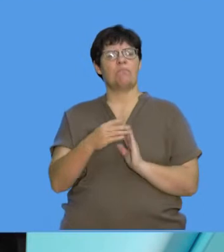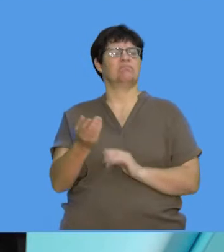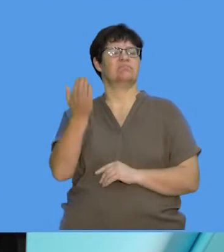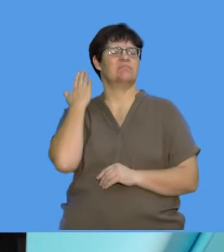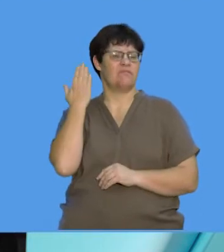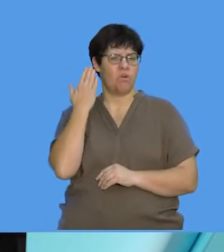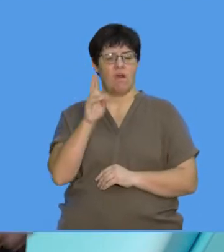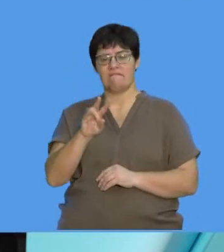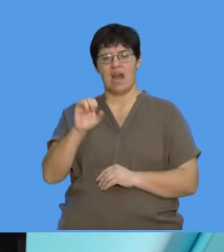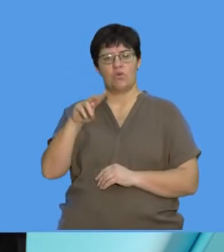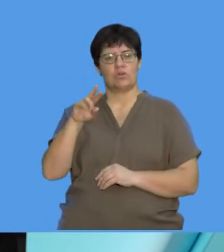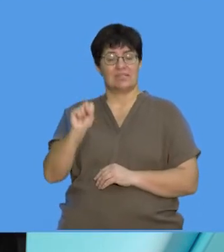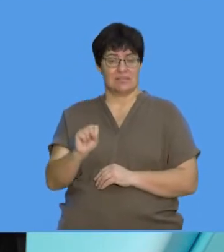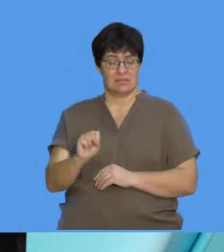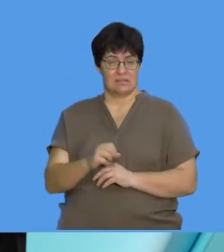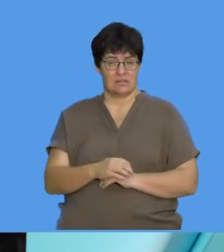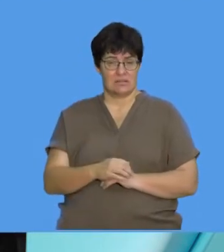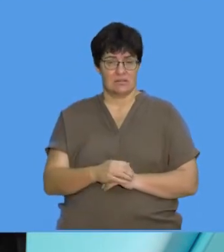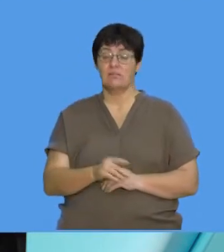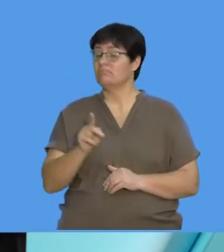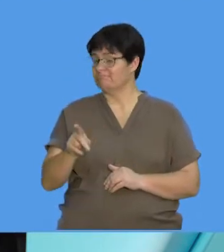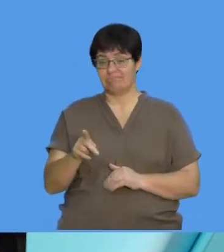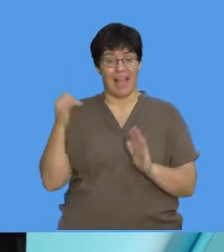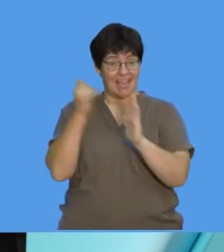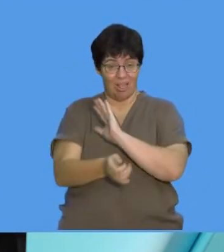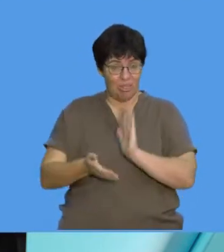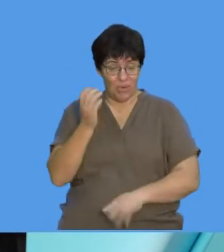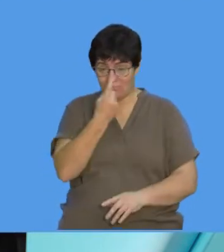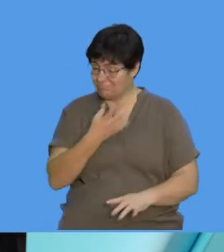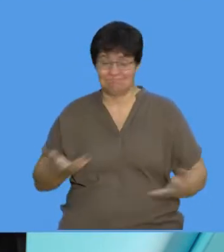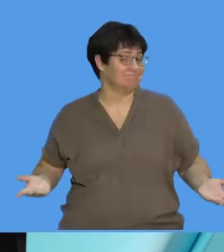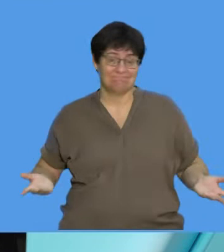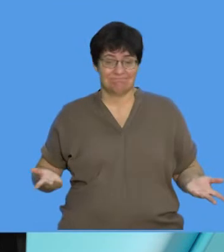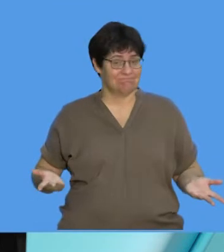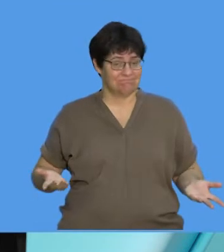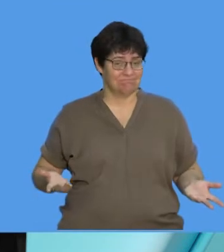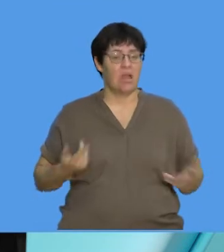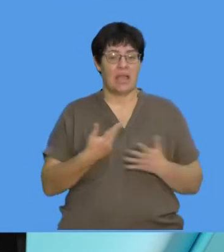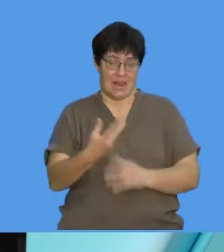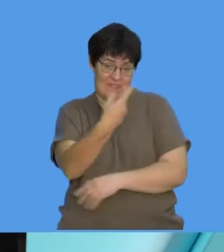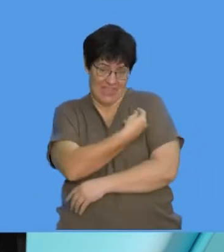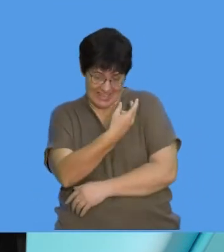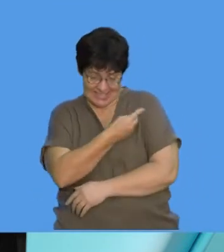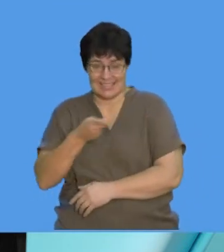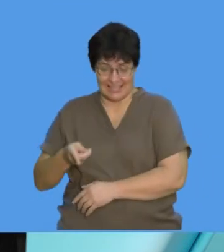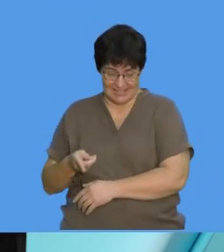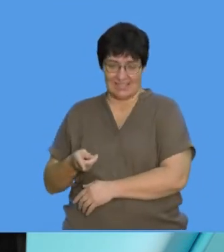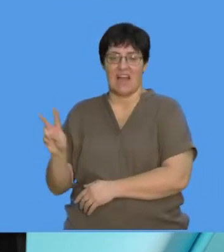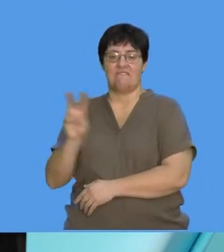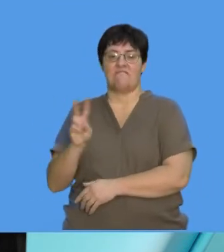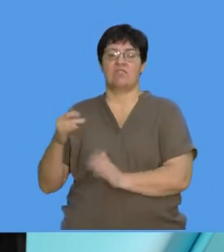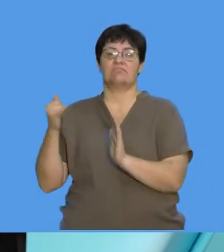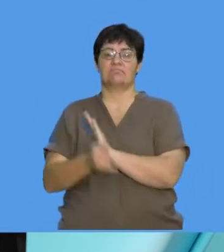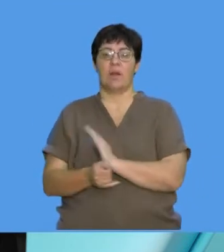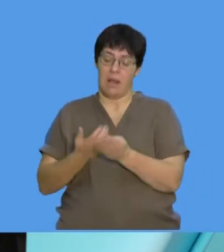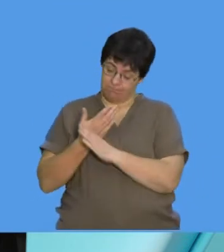model before this, when we looked at viruses, viruses couldn't be killed. So we can use vaccines, et cetera, to try and